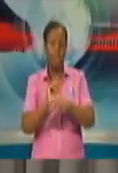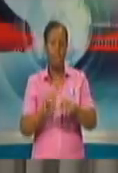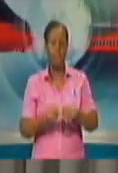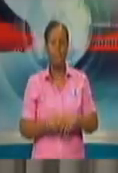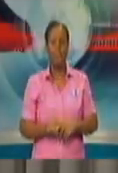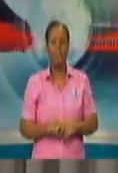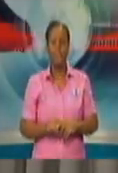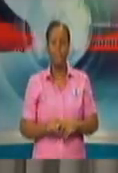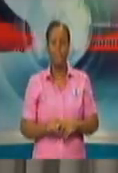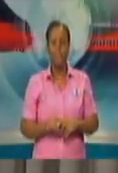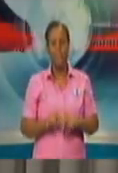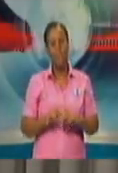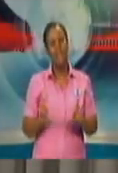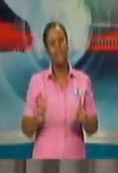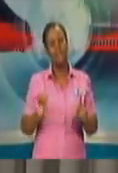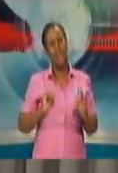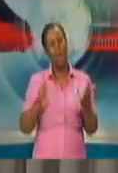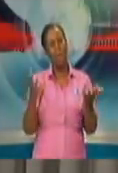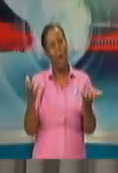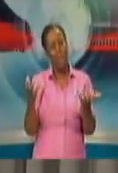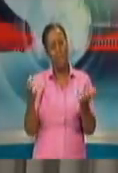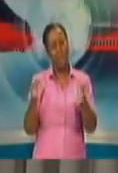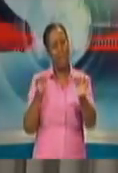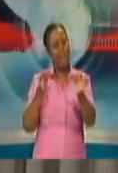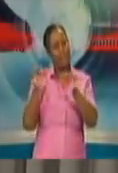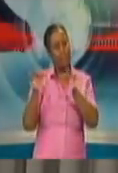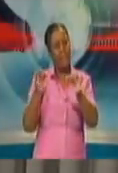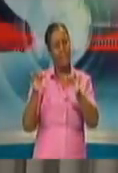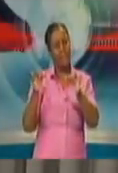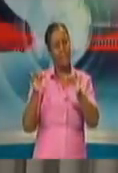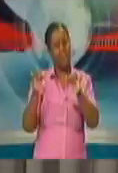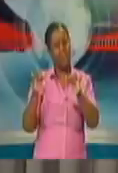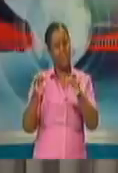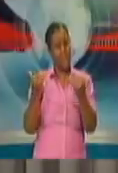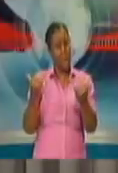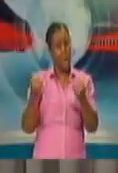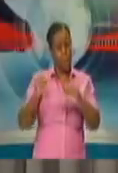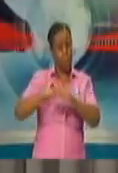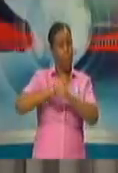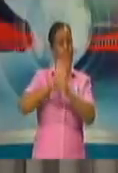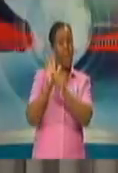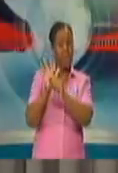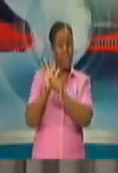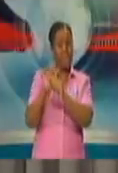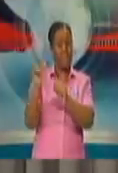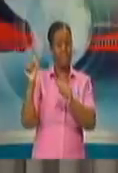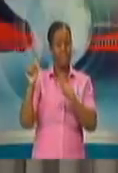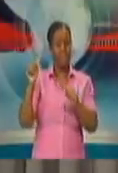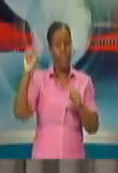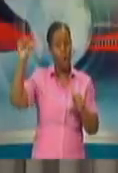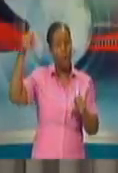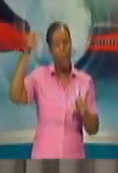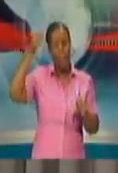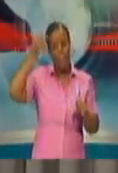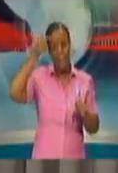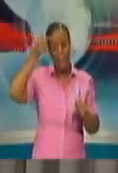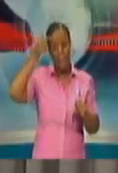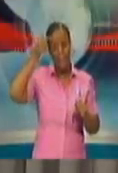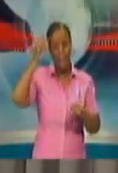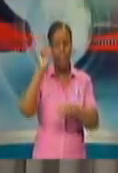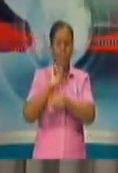I want to say with COVID-19, the pandemic, and even before that, government's health response has been very